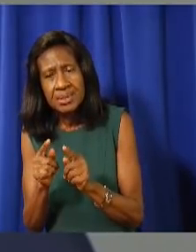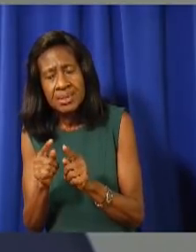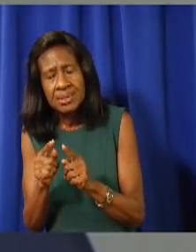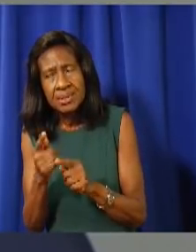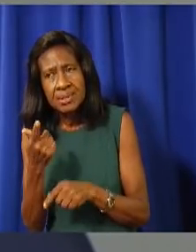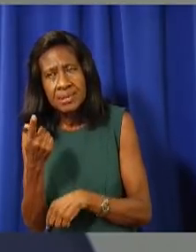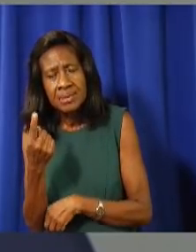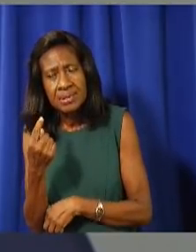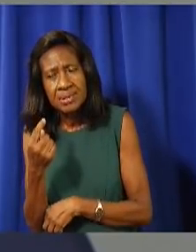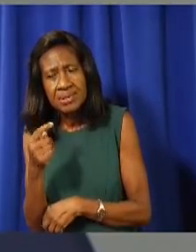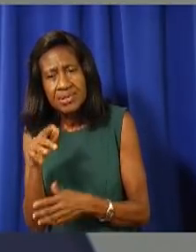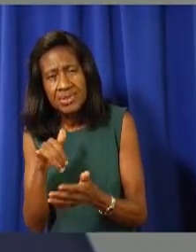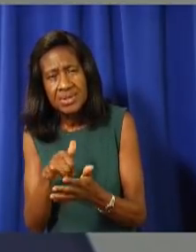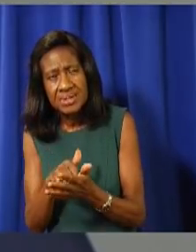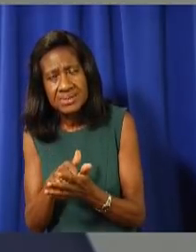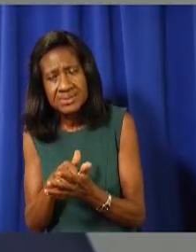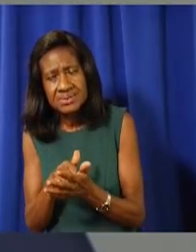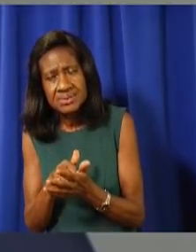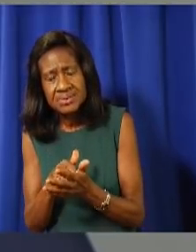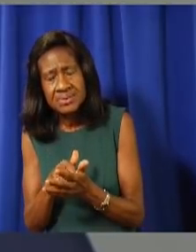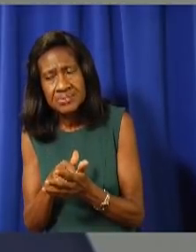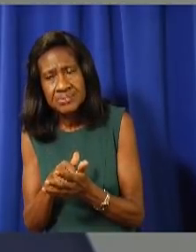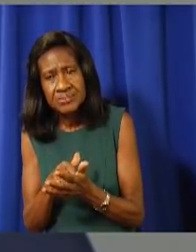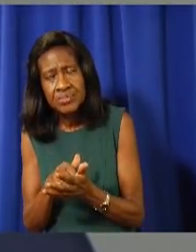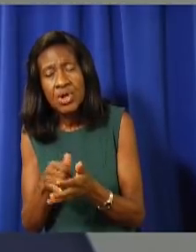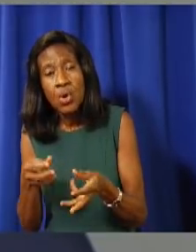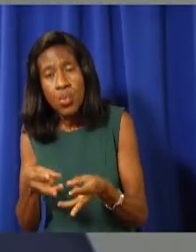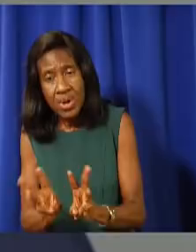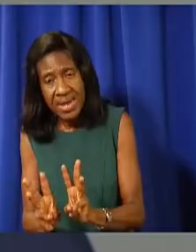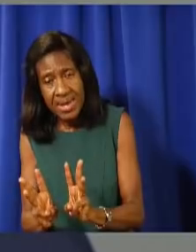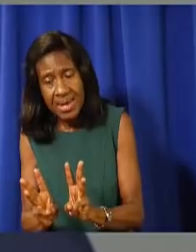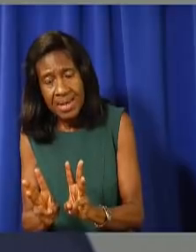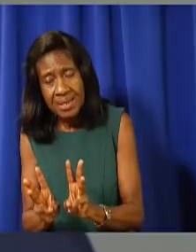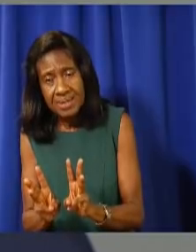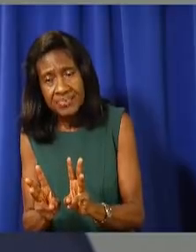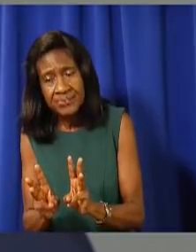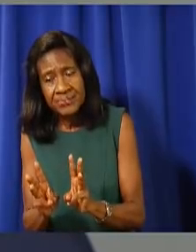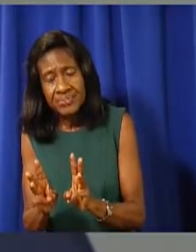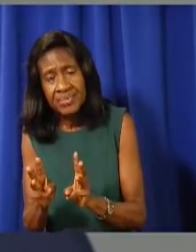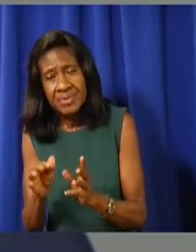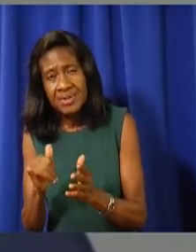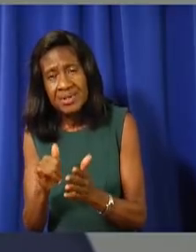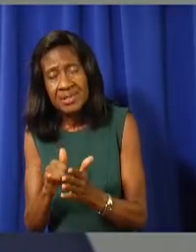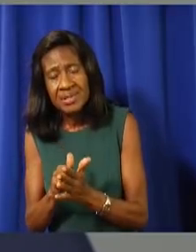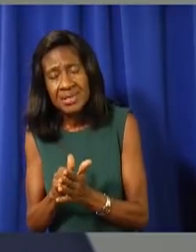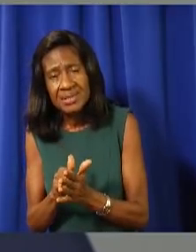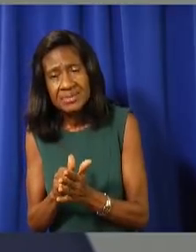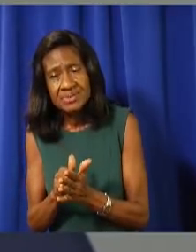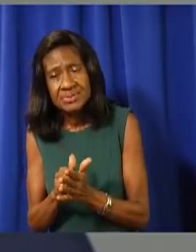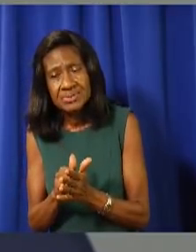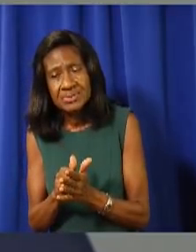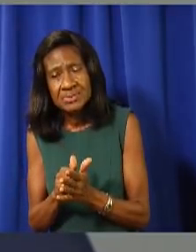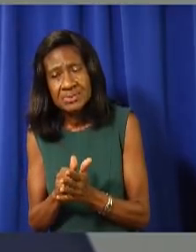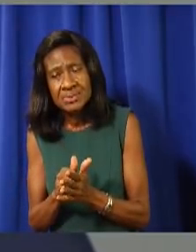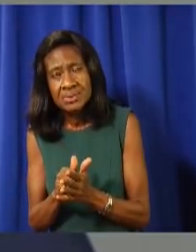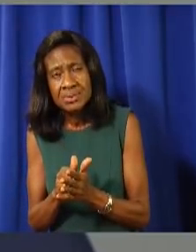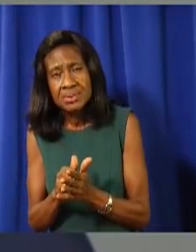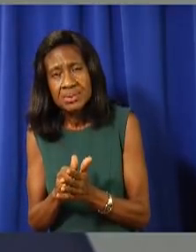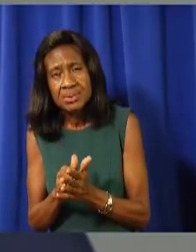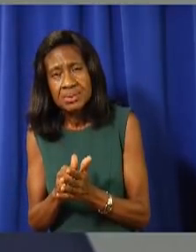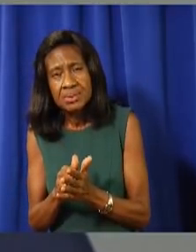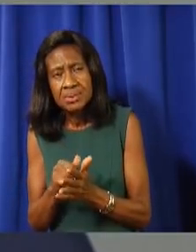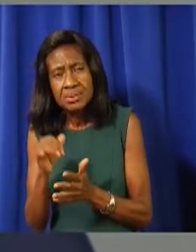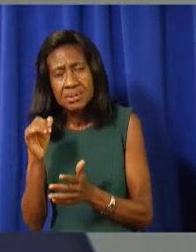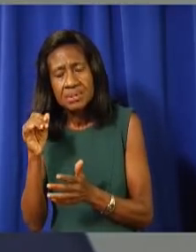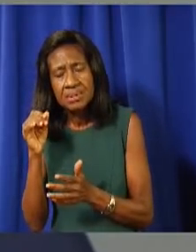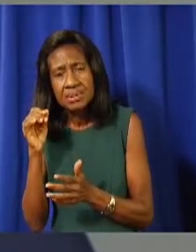has announced a strategy, and there's more being looked at. And hopefully, that will resolve the concern of passengers traveling here.